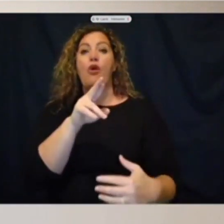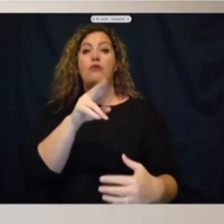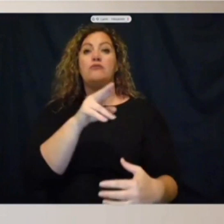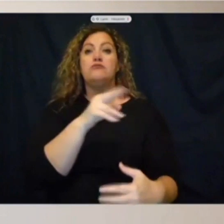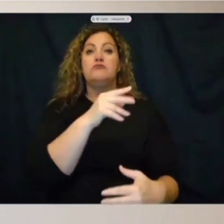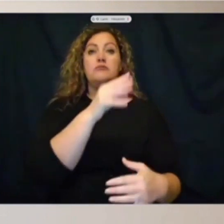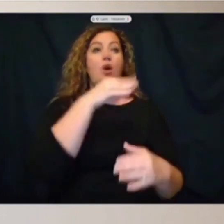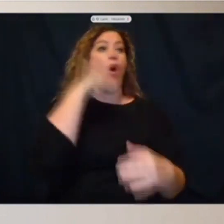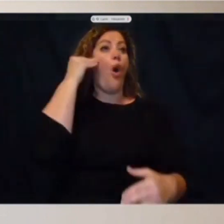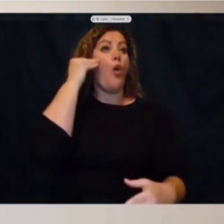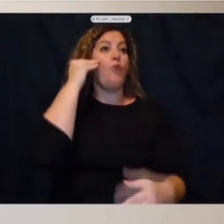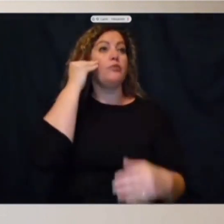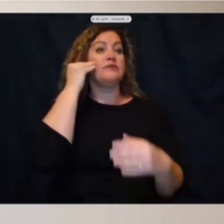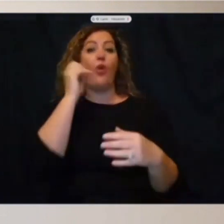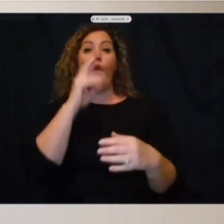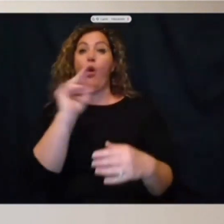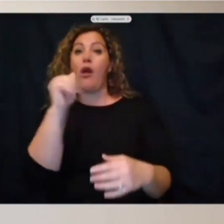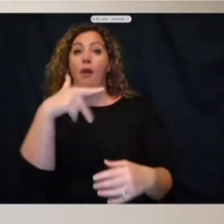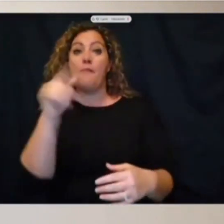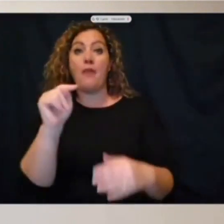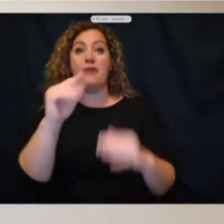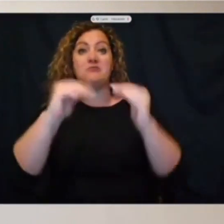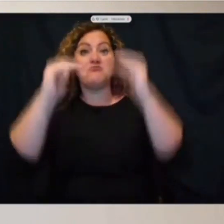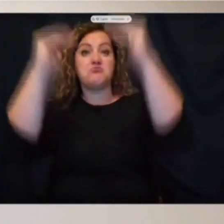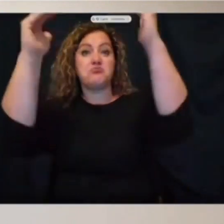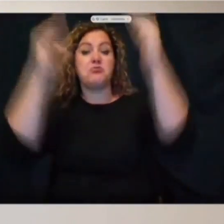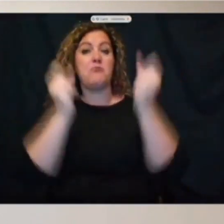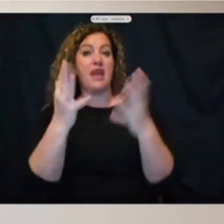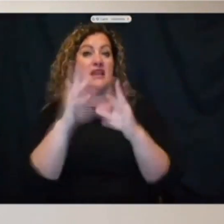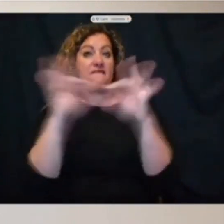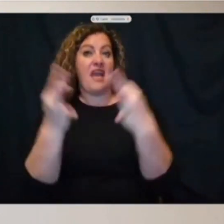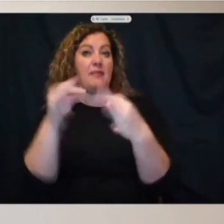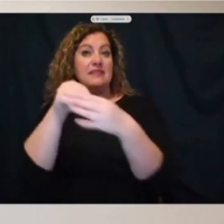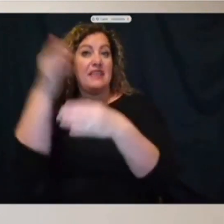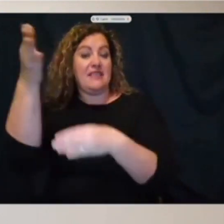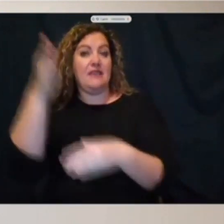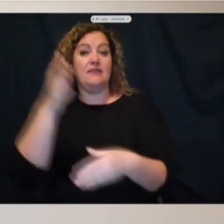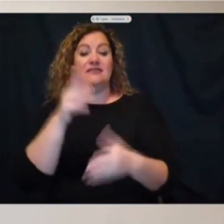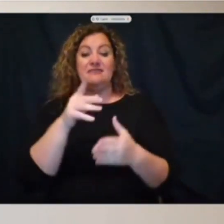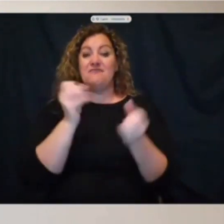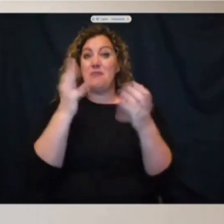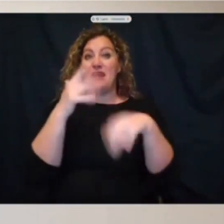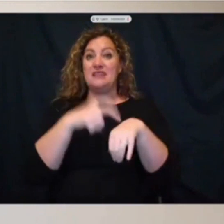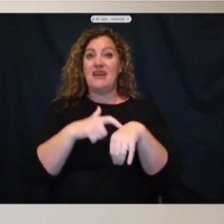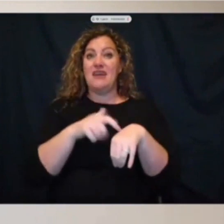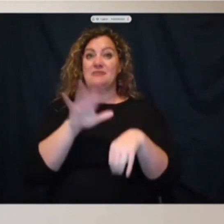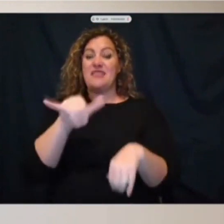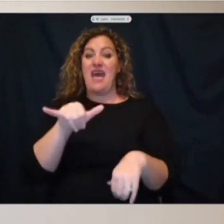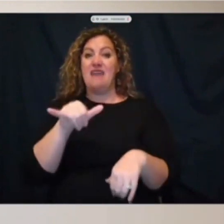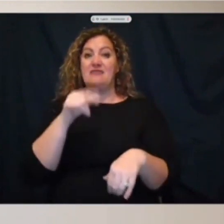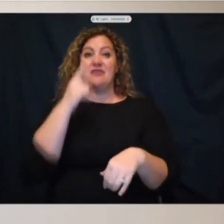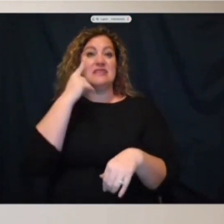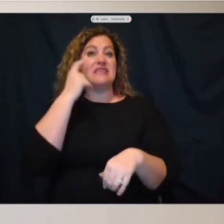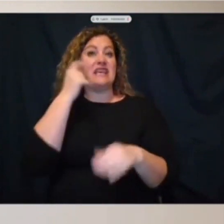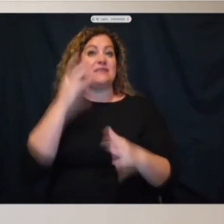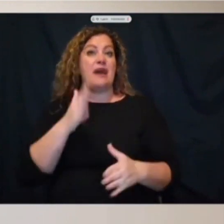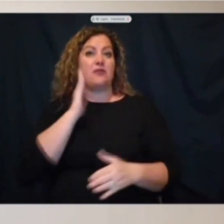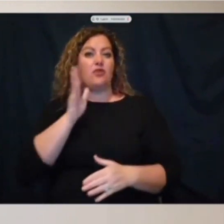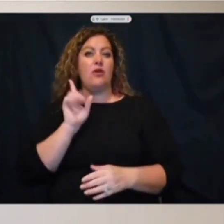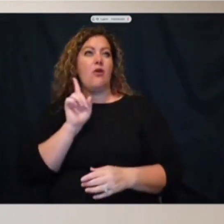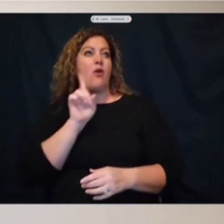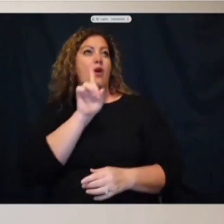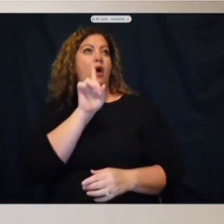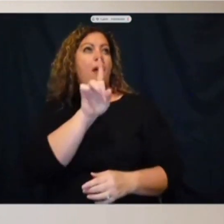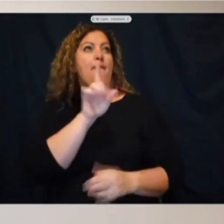because oftentimes our, our, our suspects will come in the dead of night and they will approach a house and they'll fire those bullets